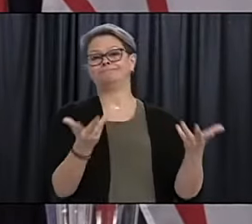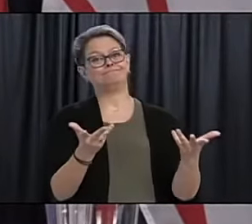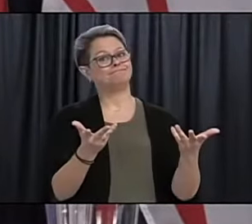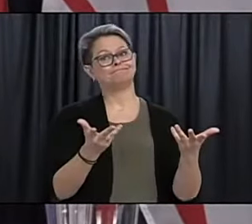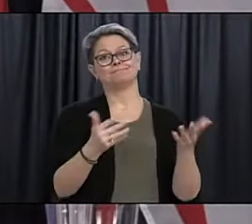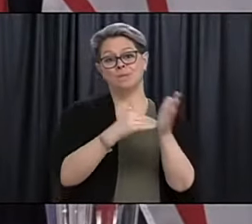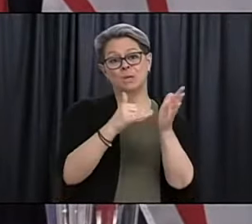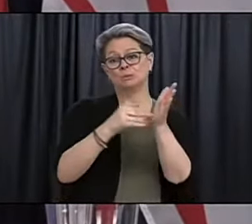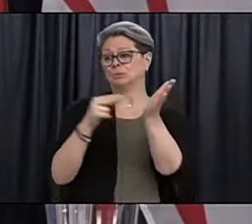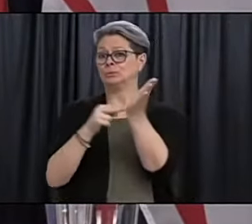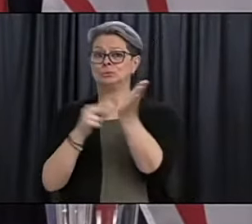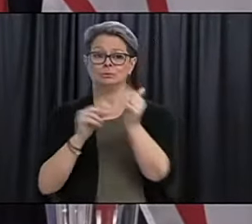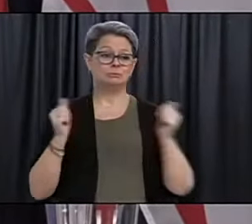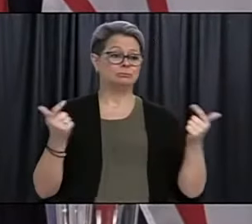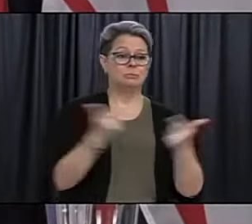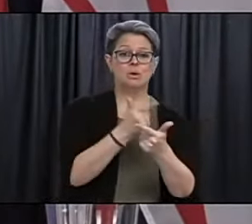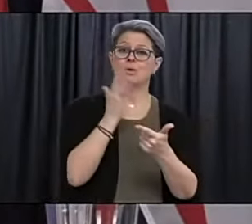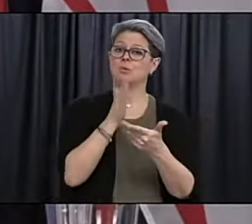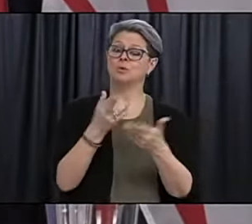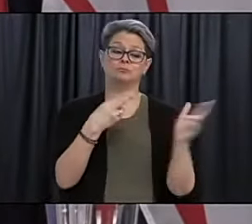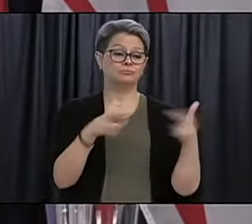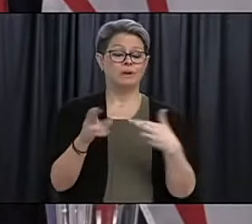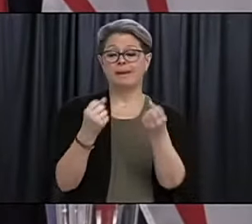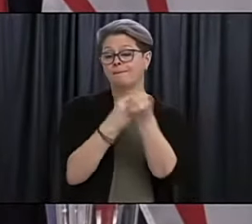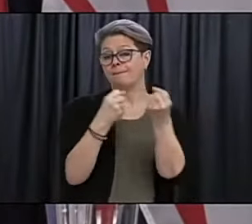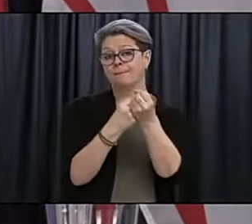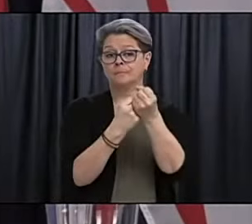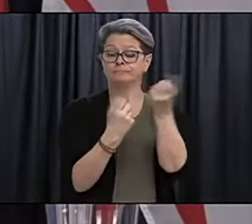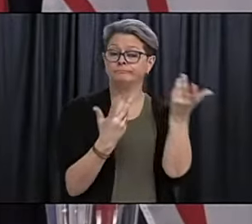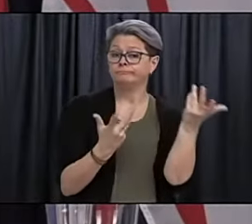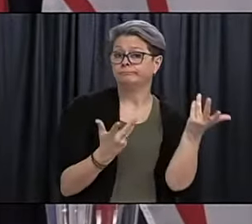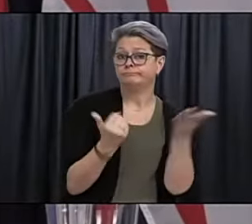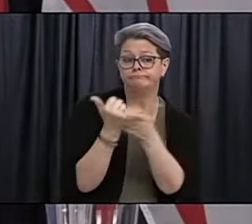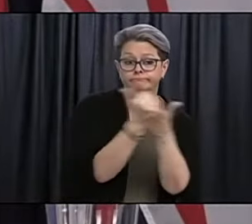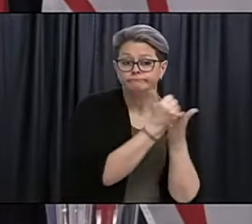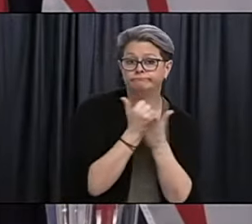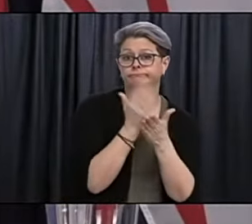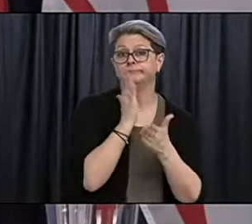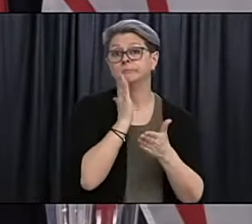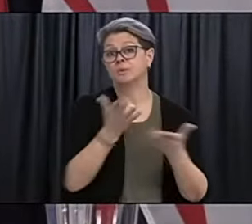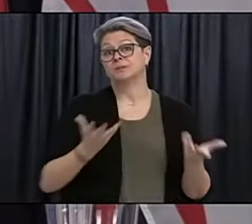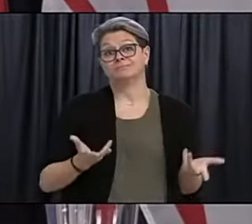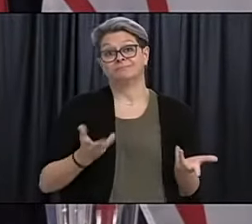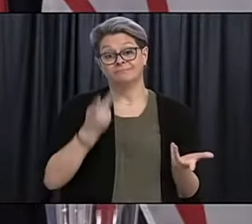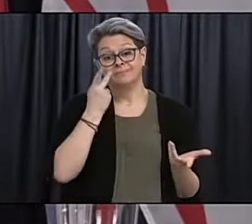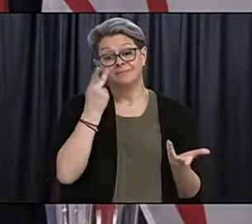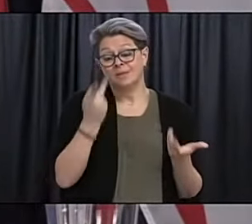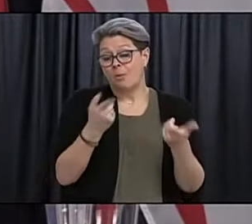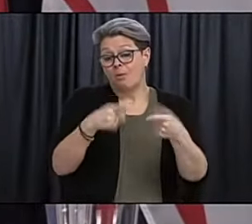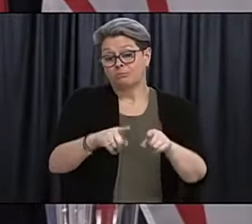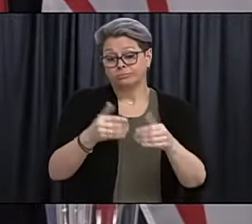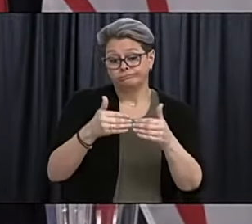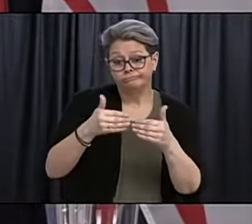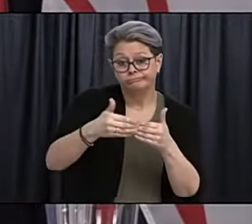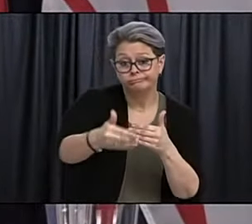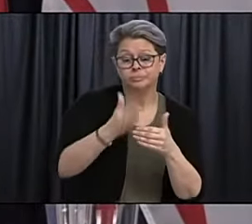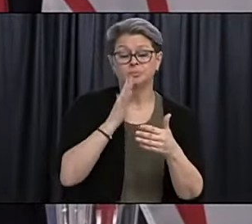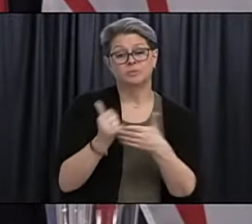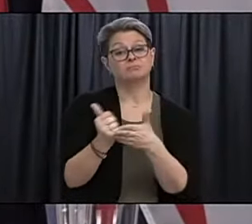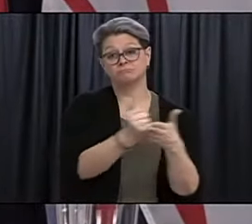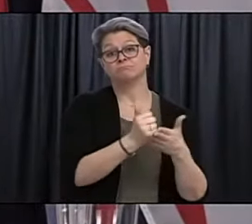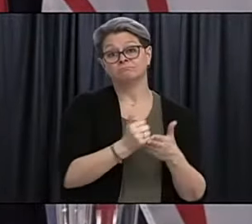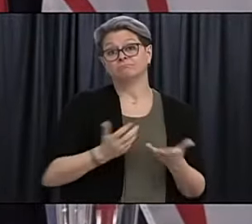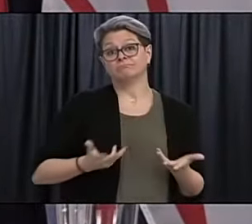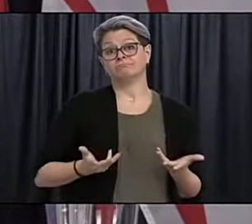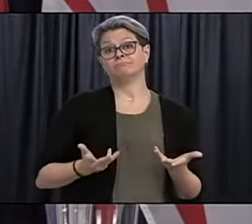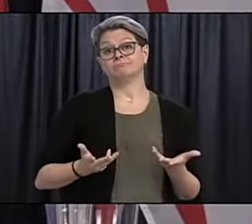care providers will be there to provide whatever supports patients' needs as they develop and as they emerge on their recovery path